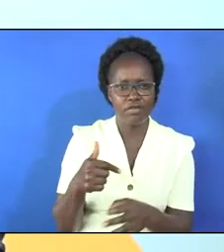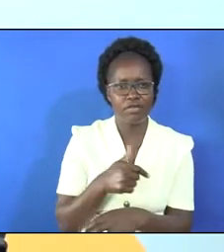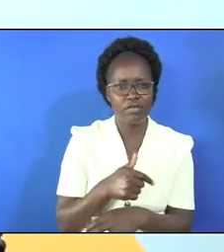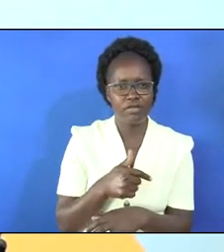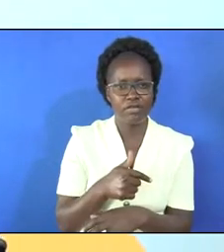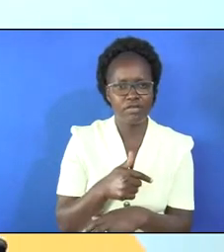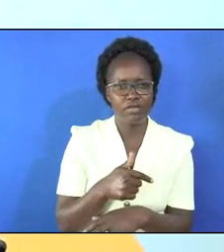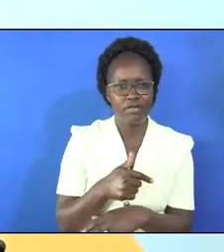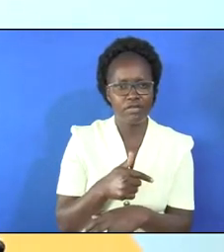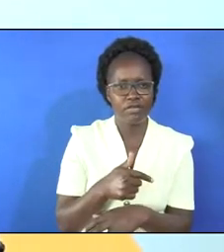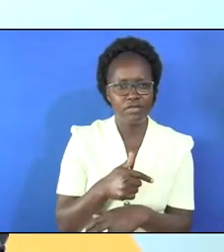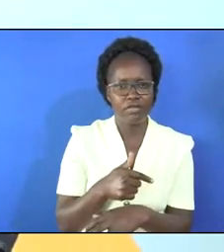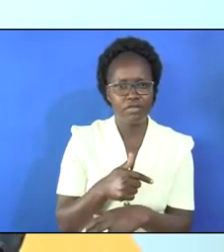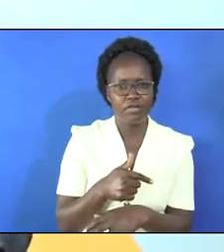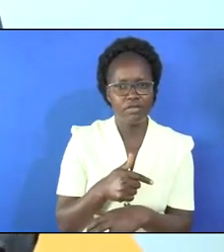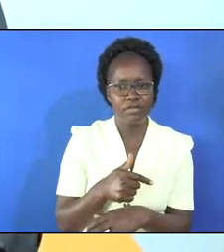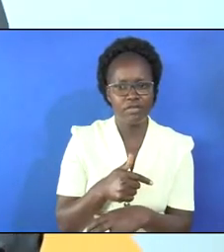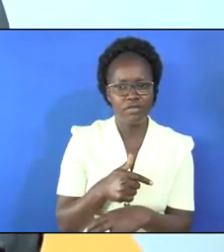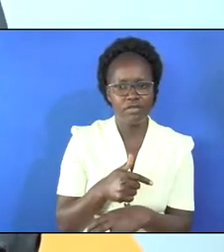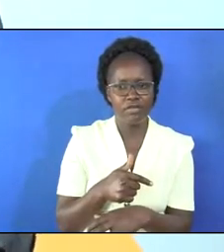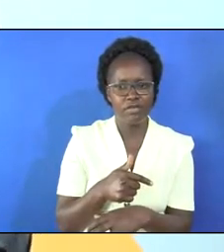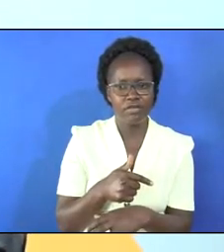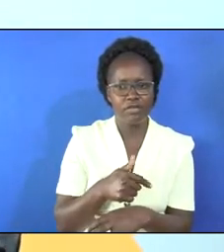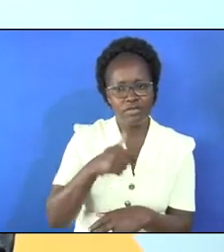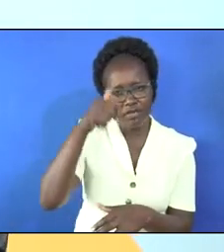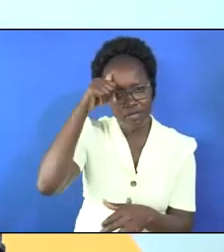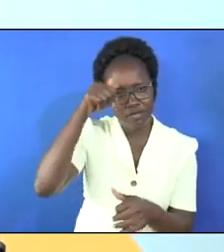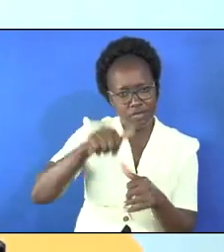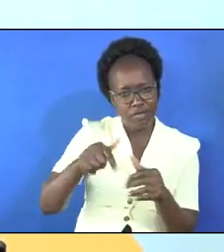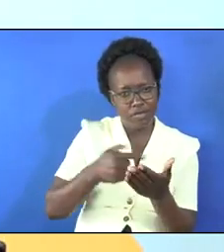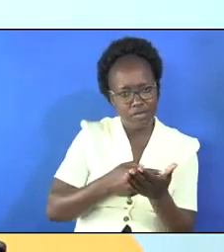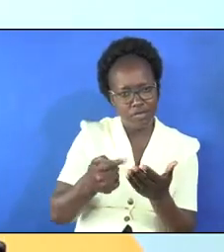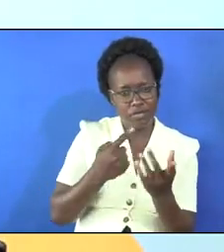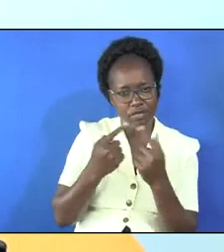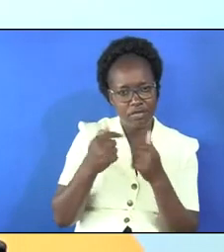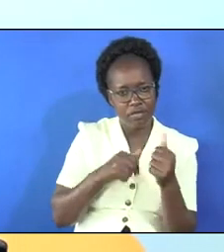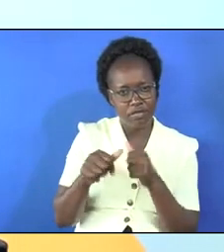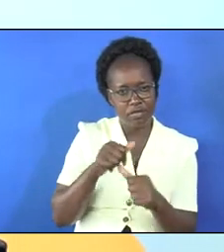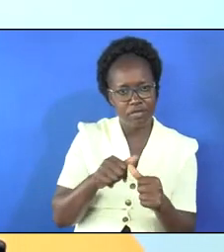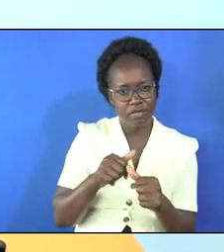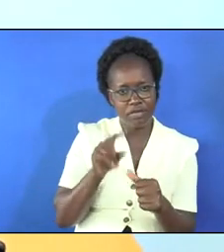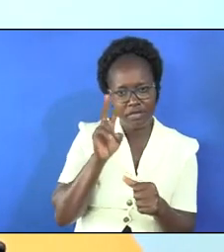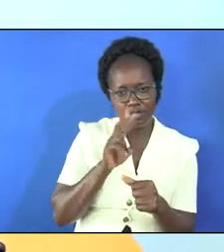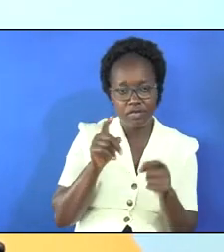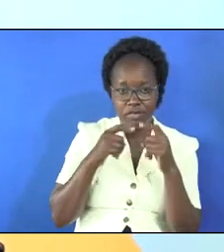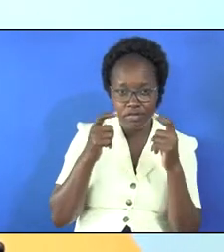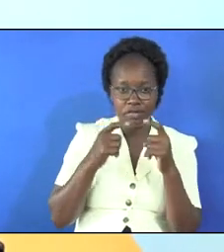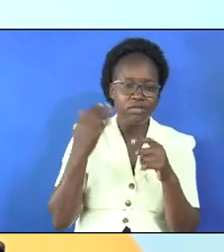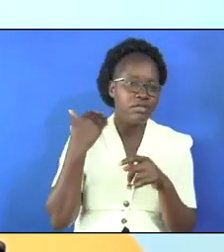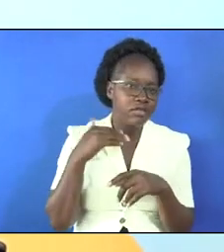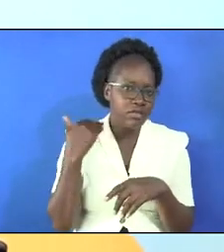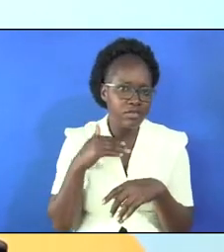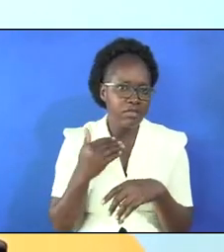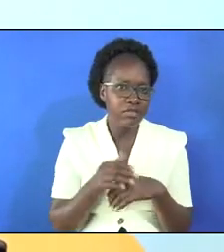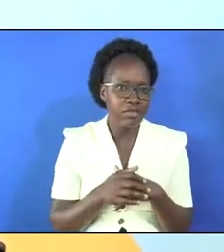and you remember in the course of the week we talked about sin of crime